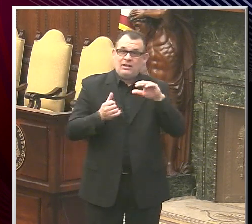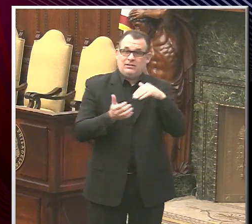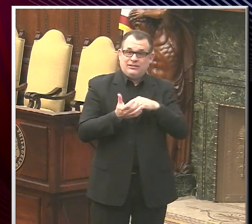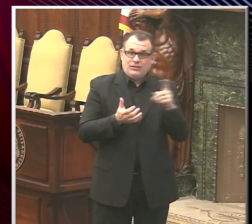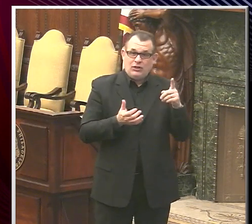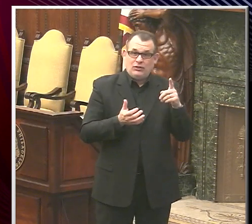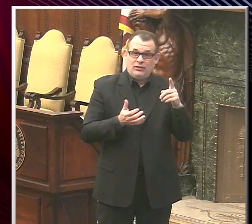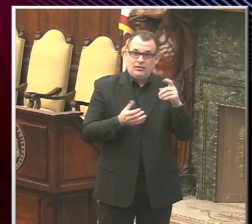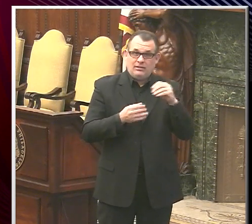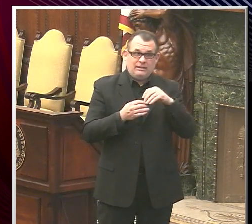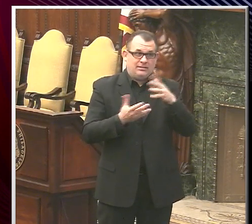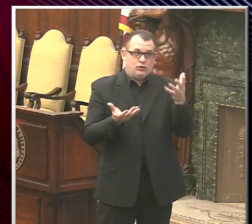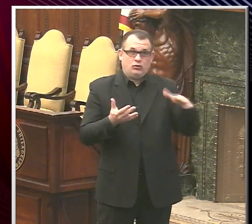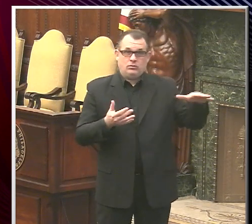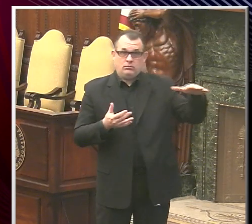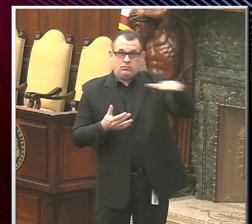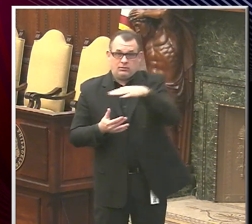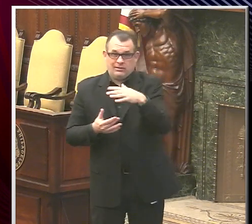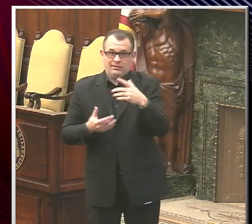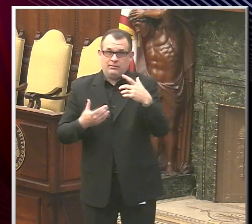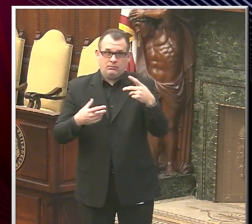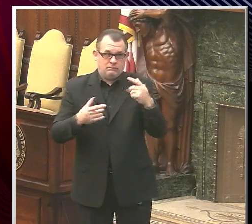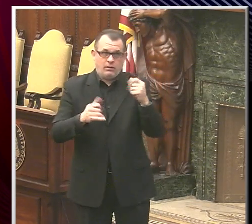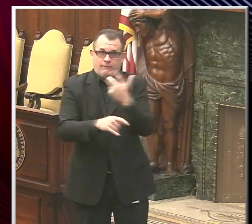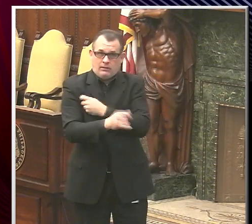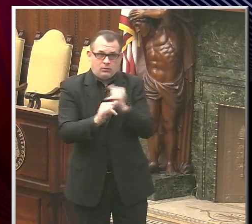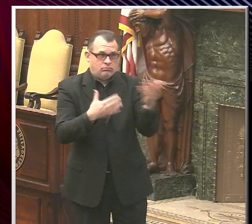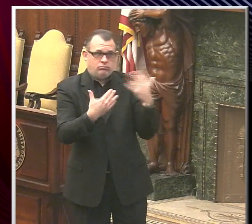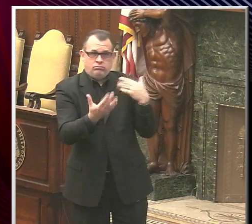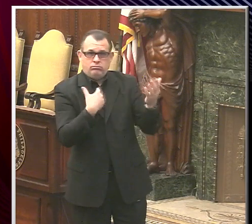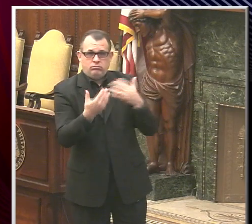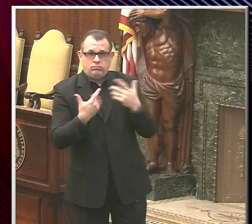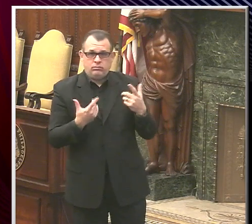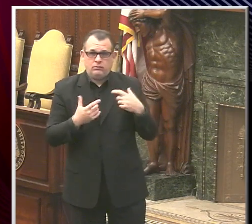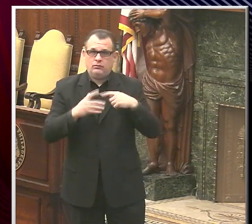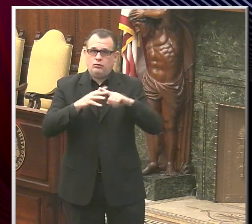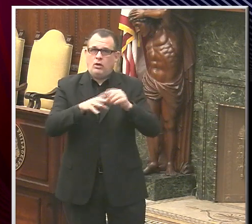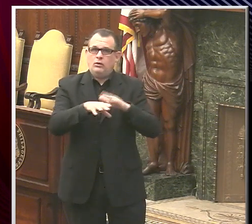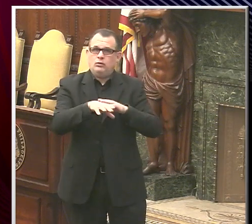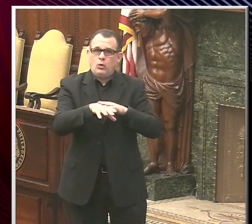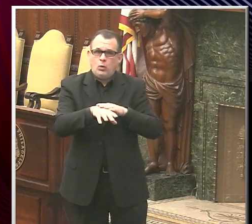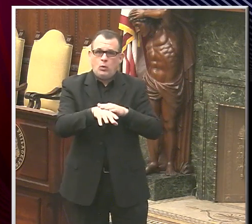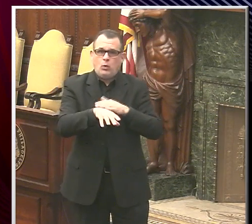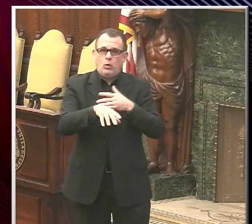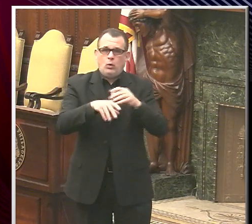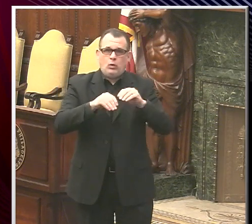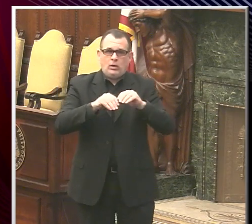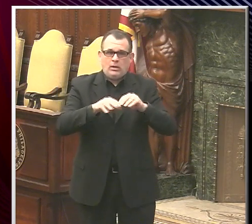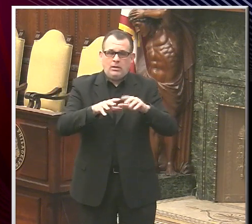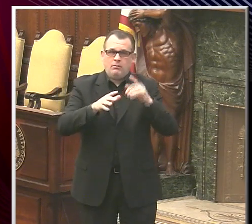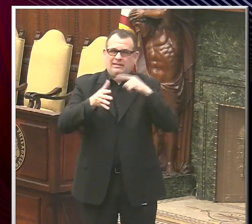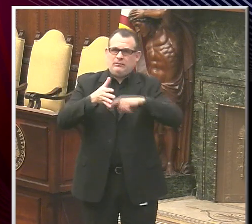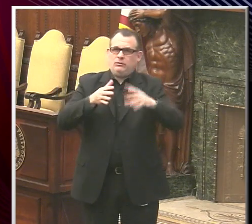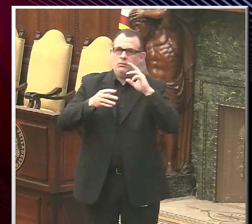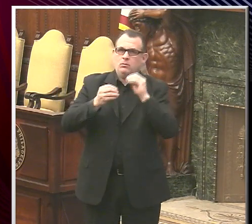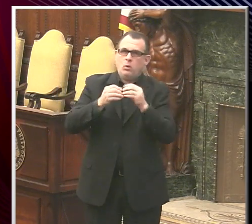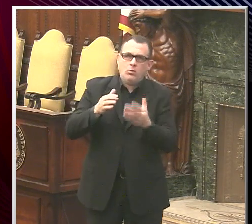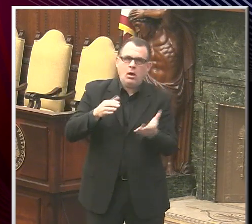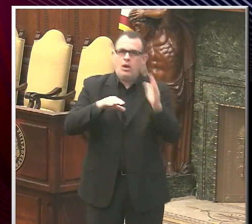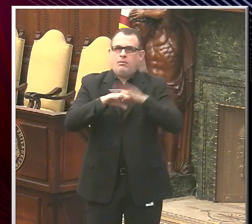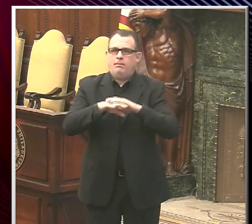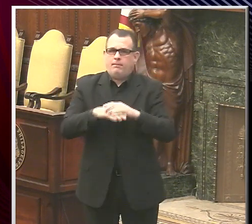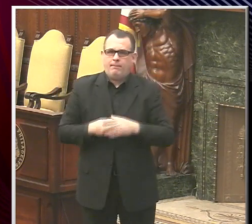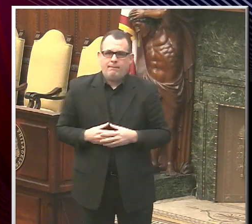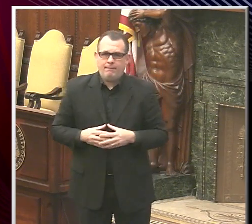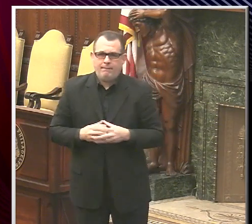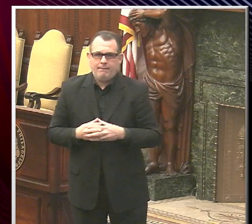are inviting their patients in to be vaccinated. That started out fairly slowly, but that should increase this week. Then we have mobile teams that